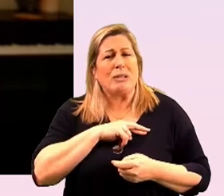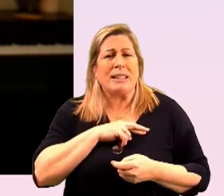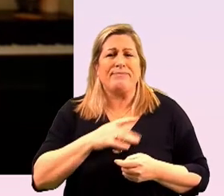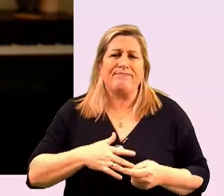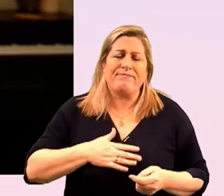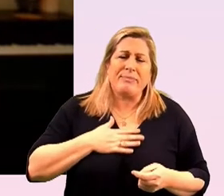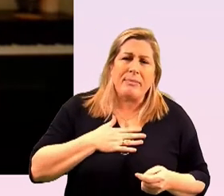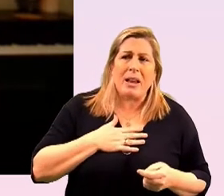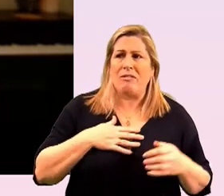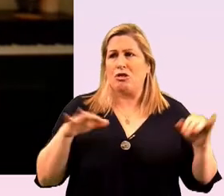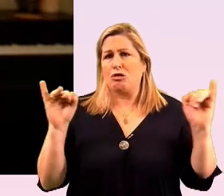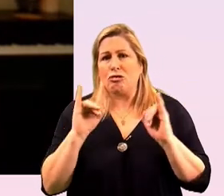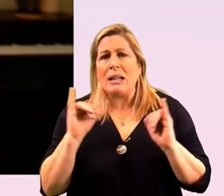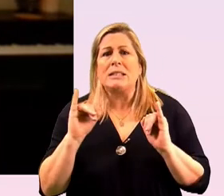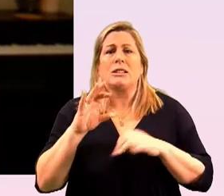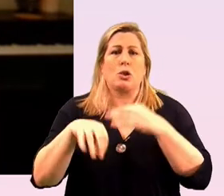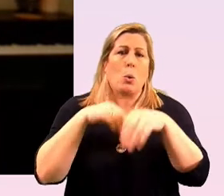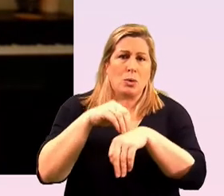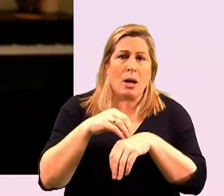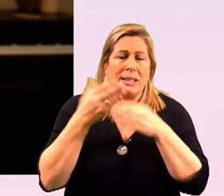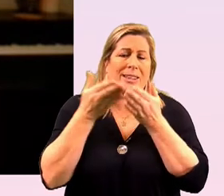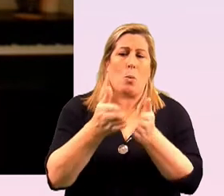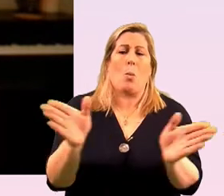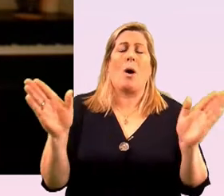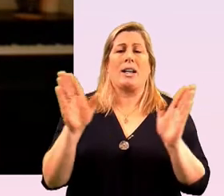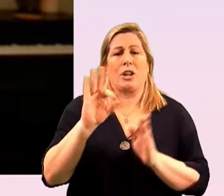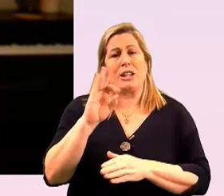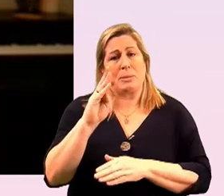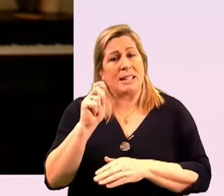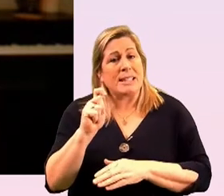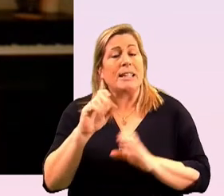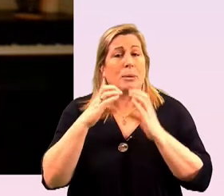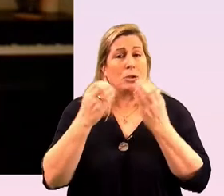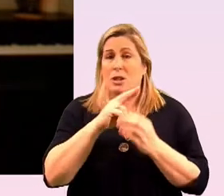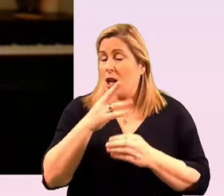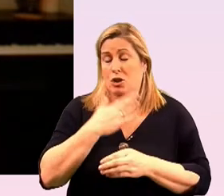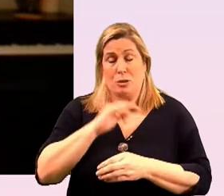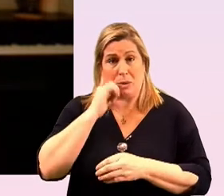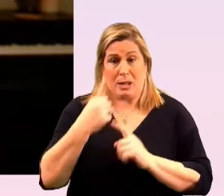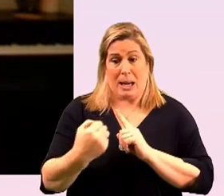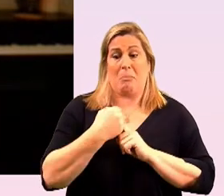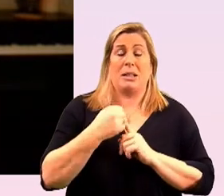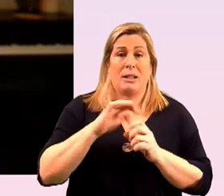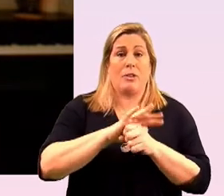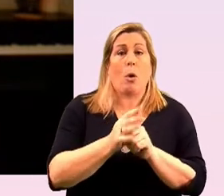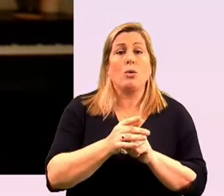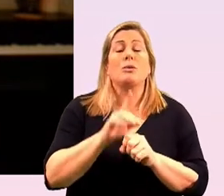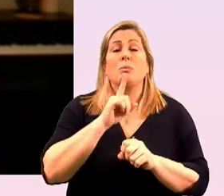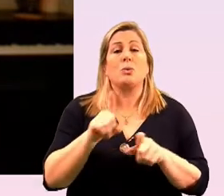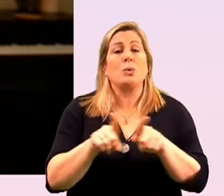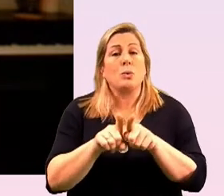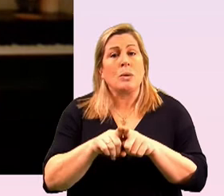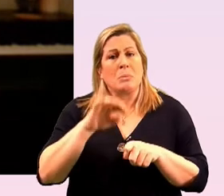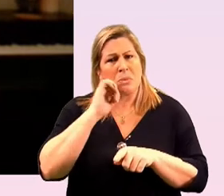suppose crisis going on within our wider lgbt community not only because of the impact of covert but also because of very